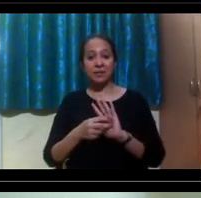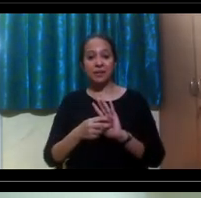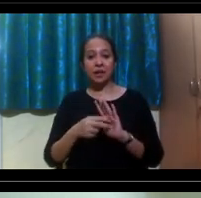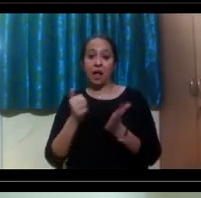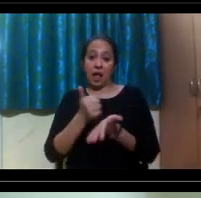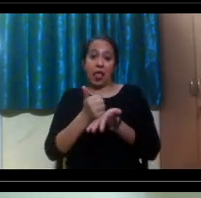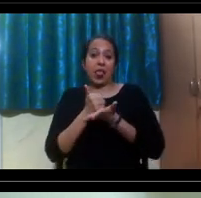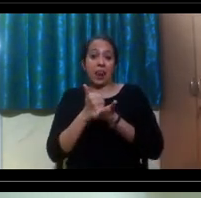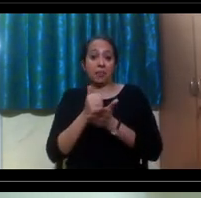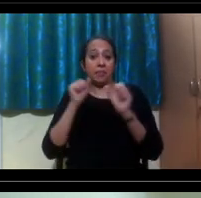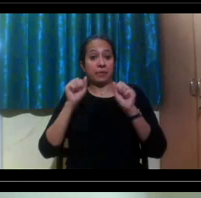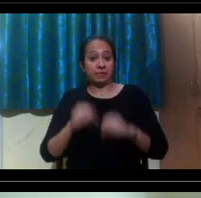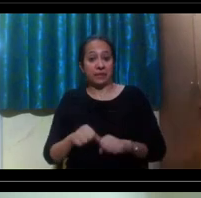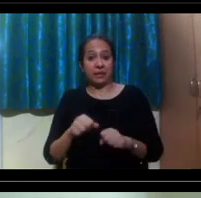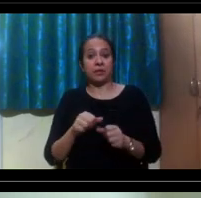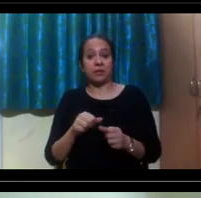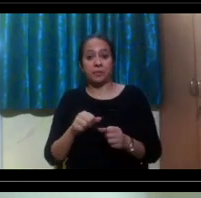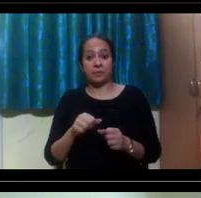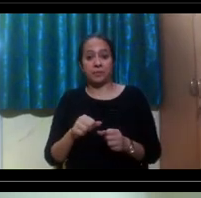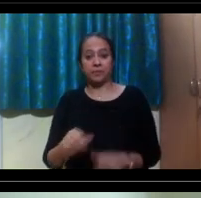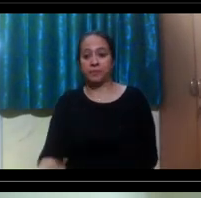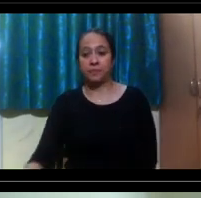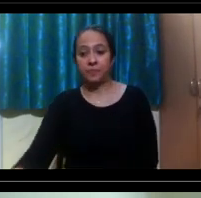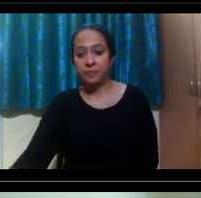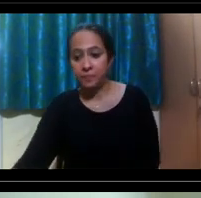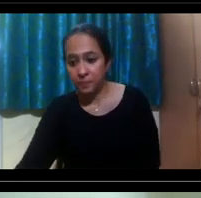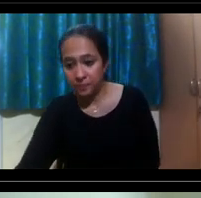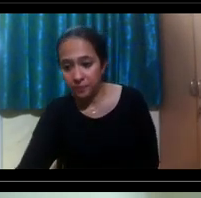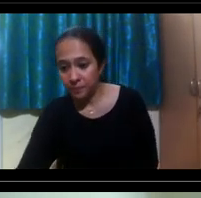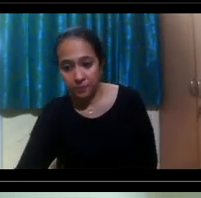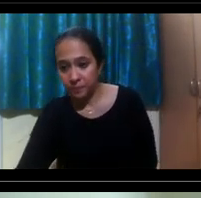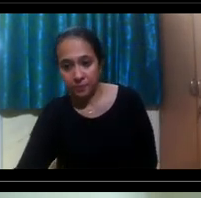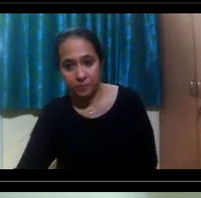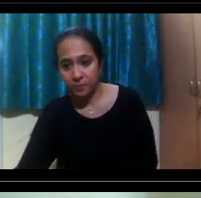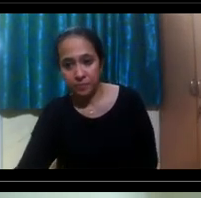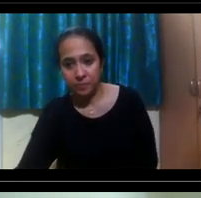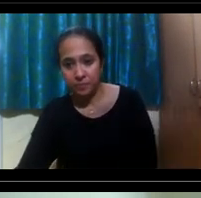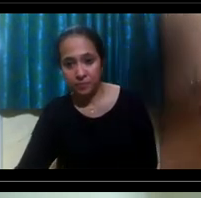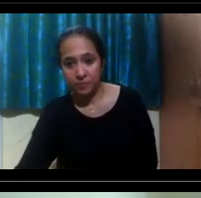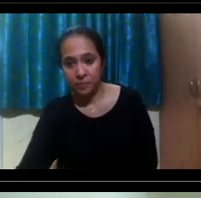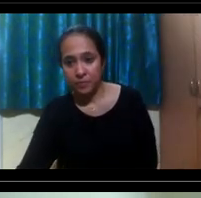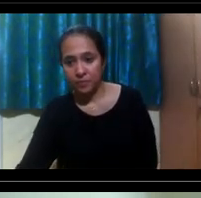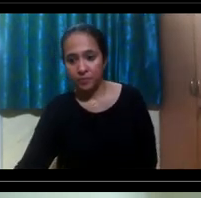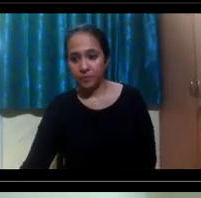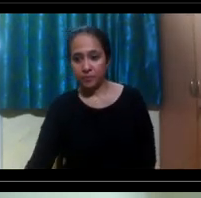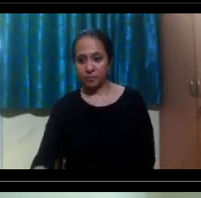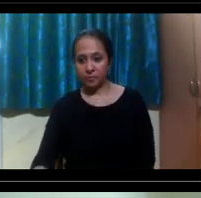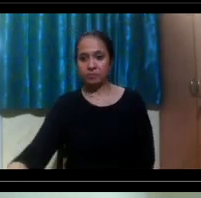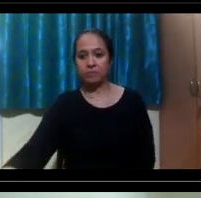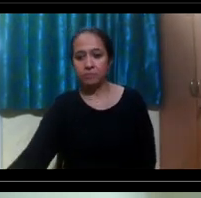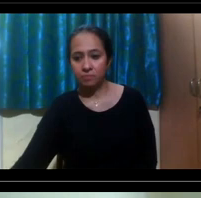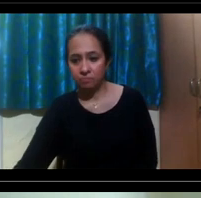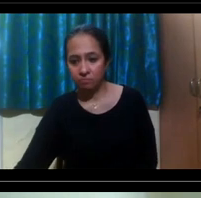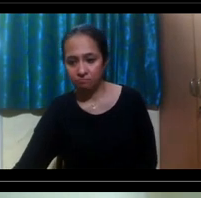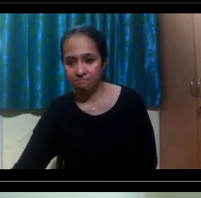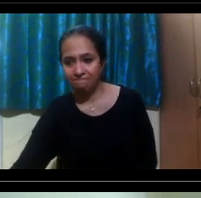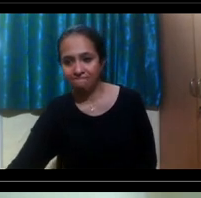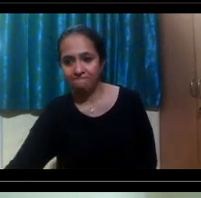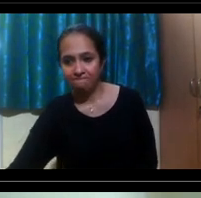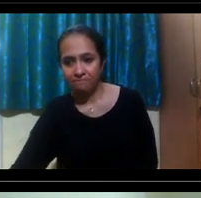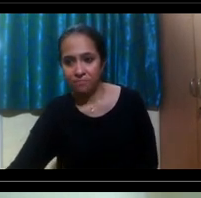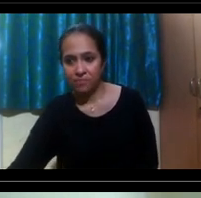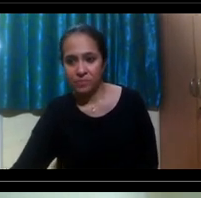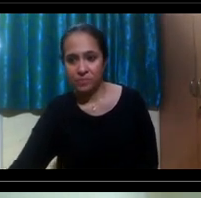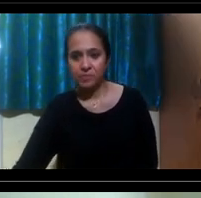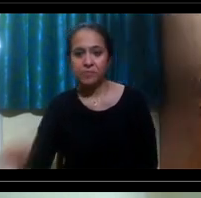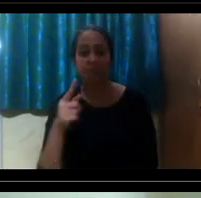with accommodation is that basically in terms of your accommodation memo, we'd list that a personal care attendant might be coming along to class. Um, or also maybe if